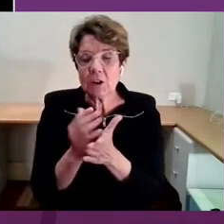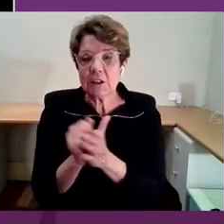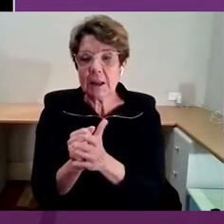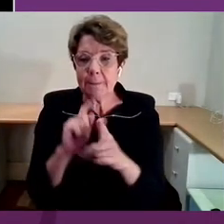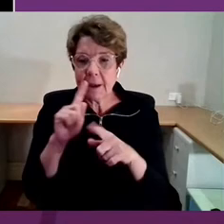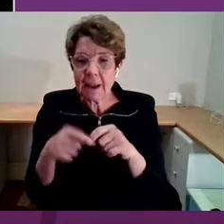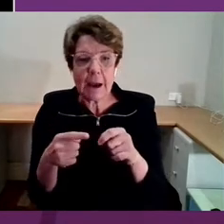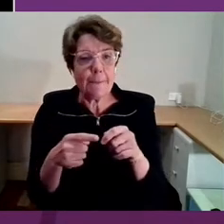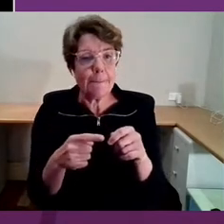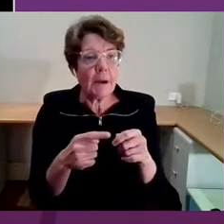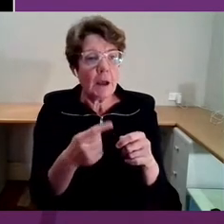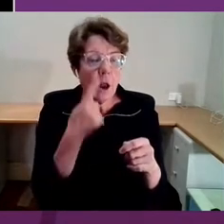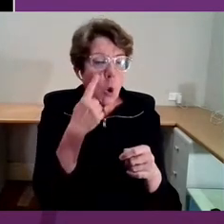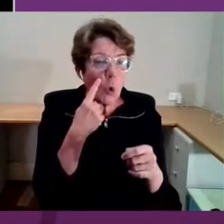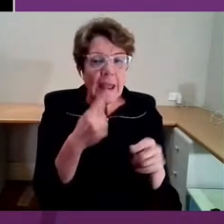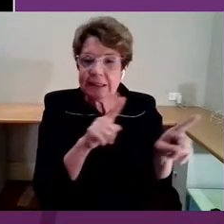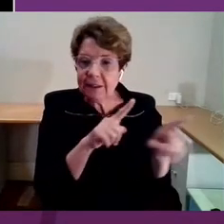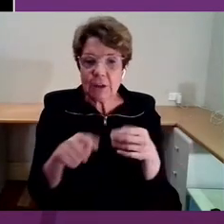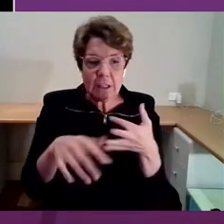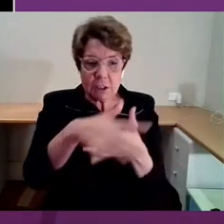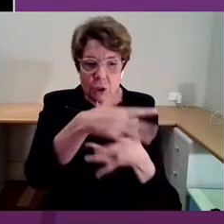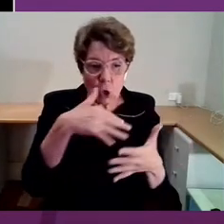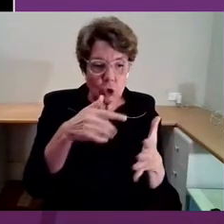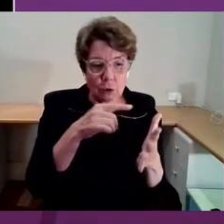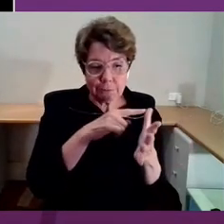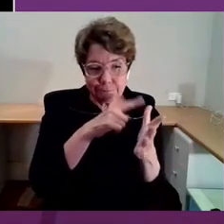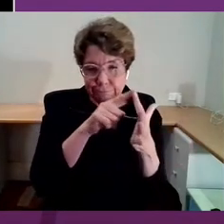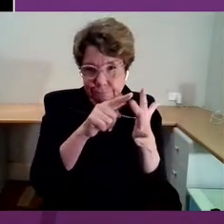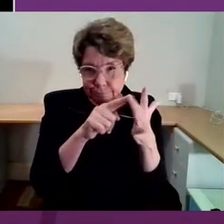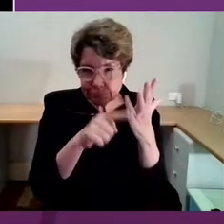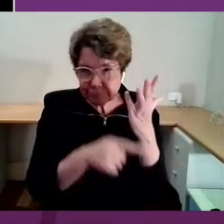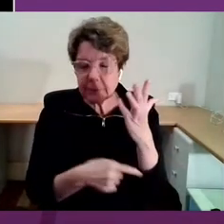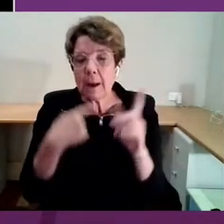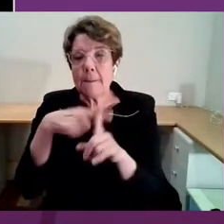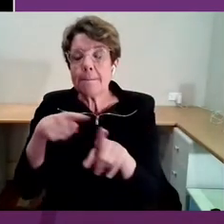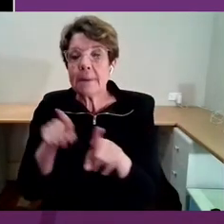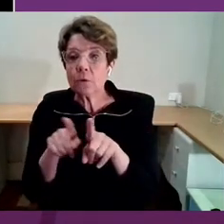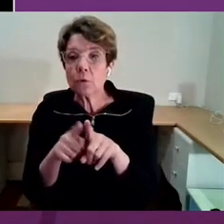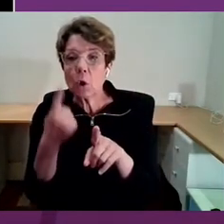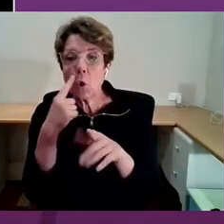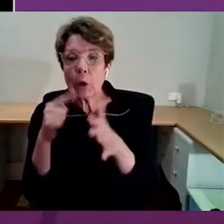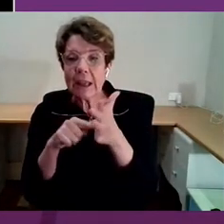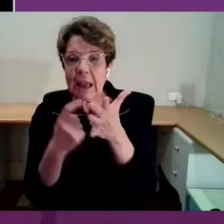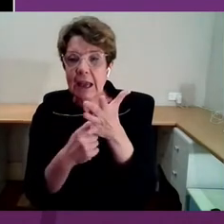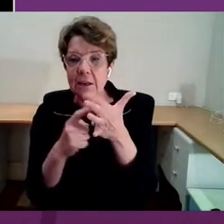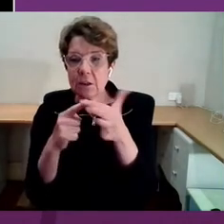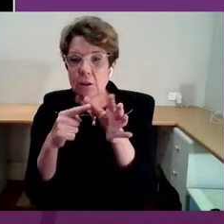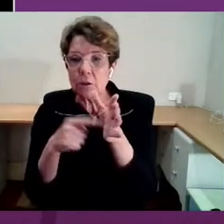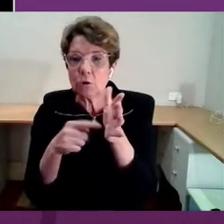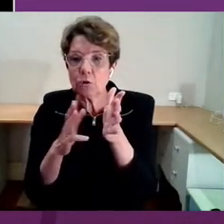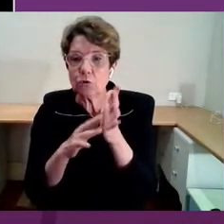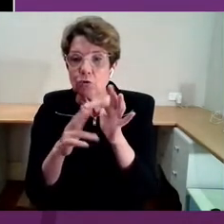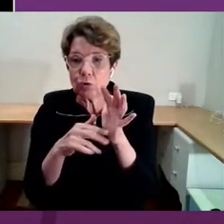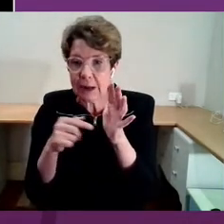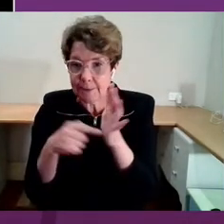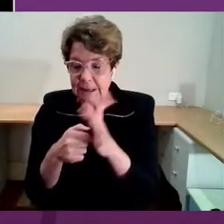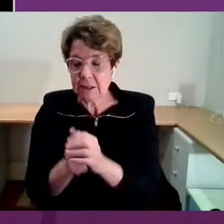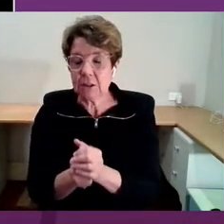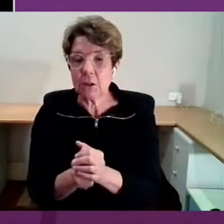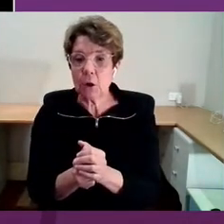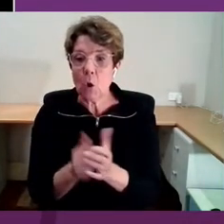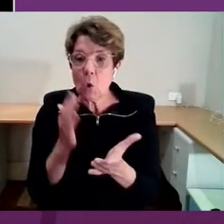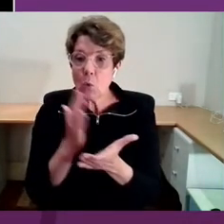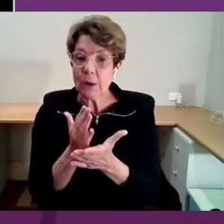determinants, as Georgie put it, as well as looking at treatment as well. And, you know, one of the core components of being